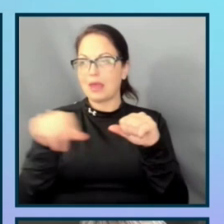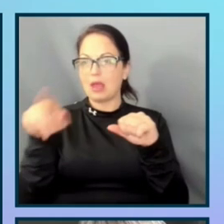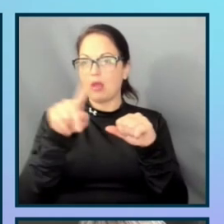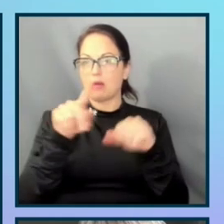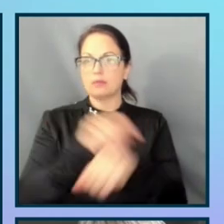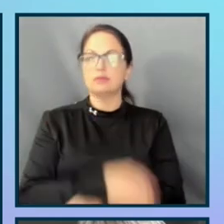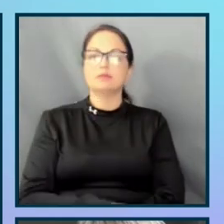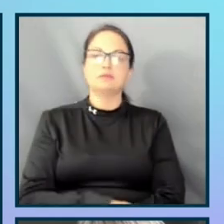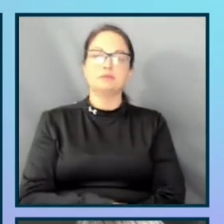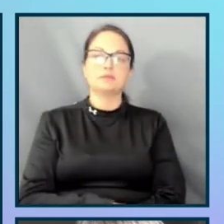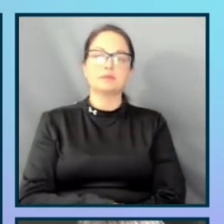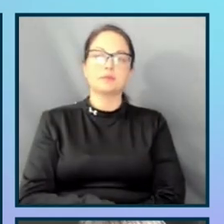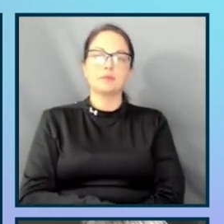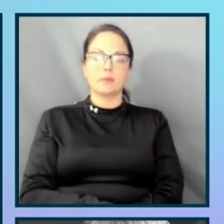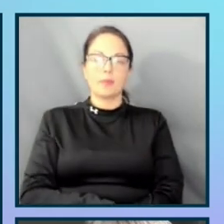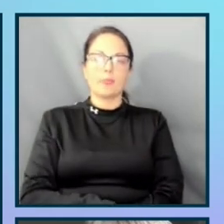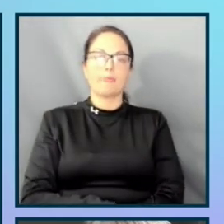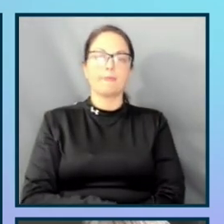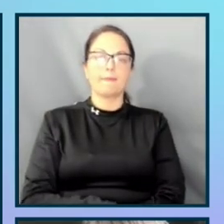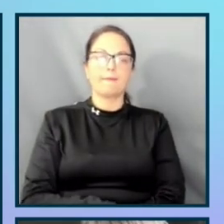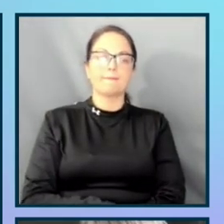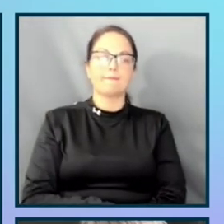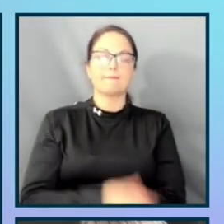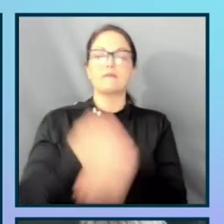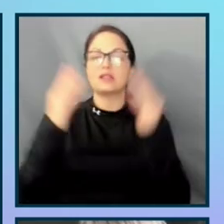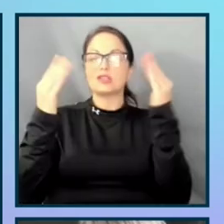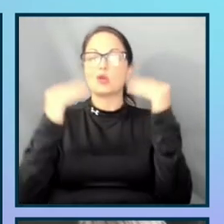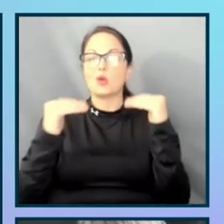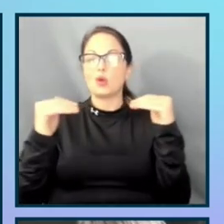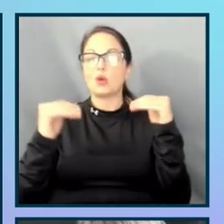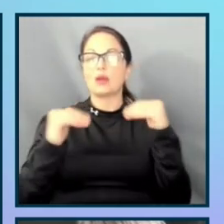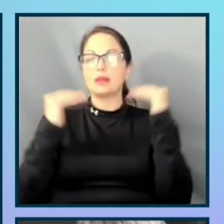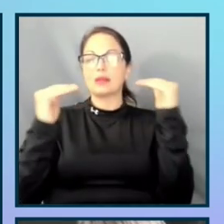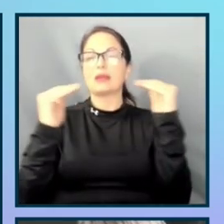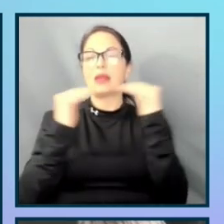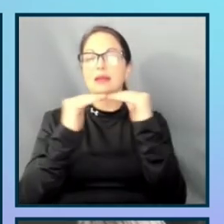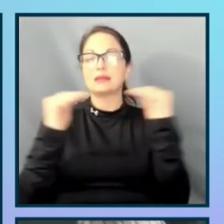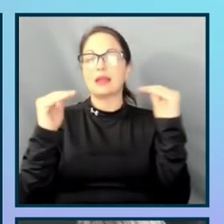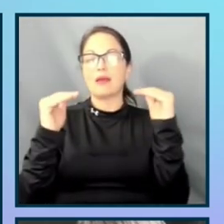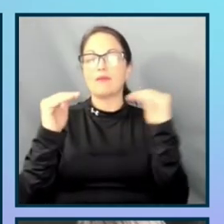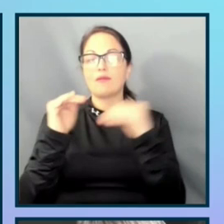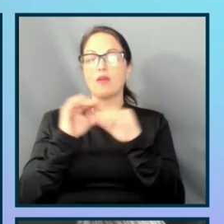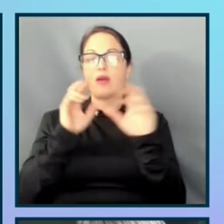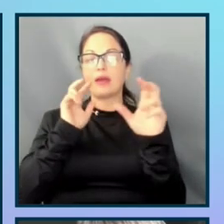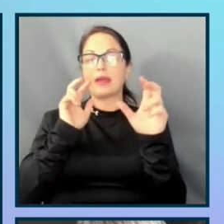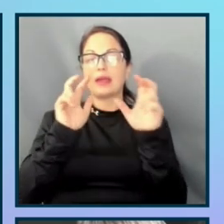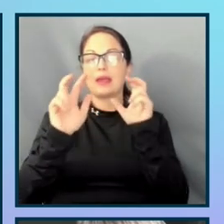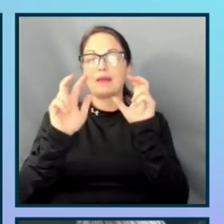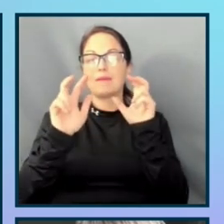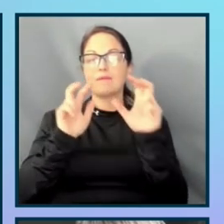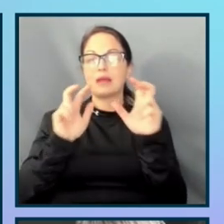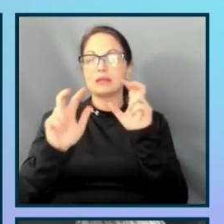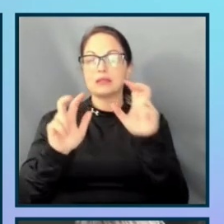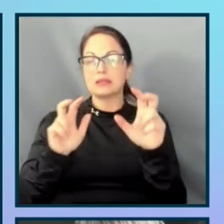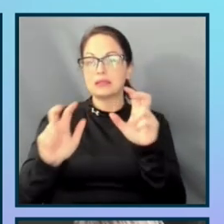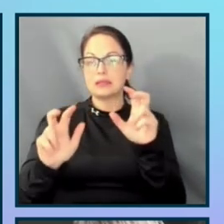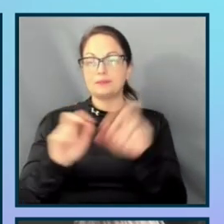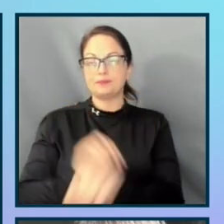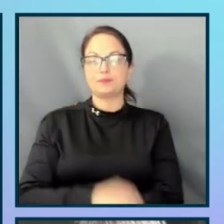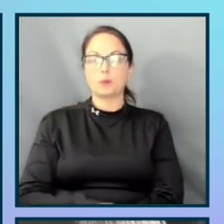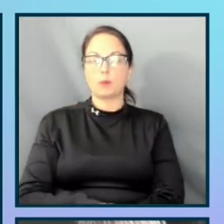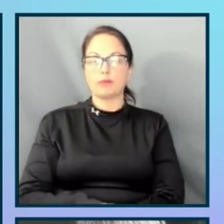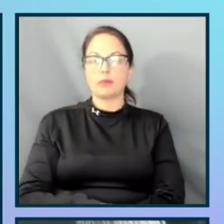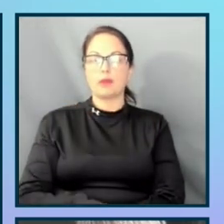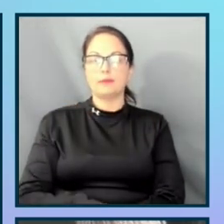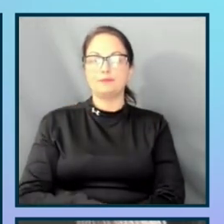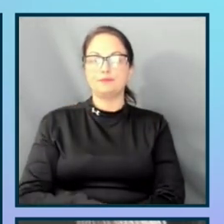Um, then the next level up is invested. So this is where you are starting to